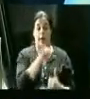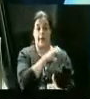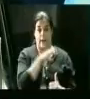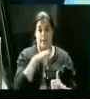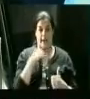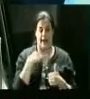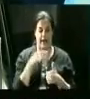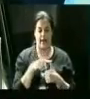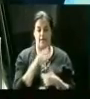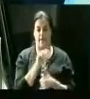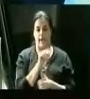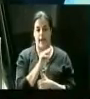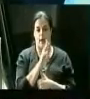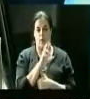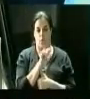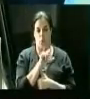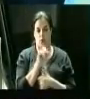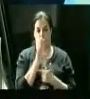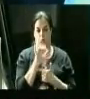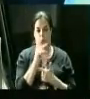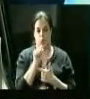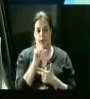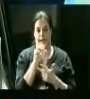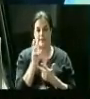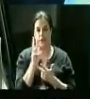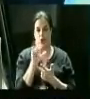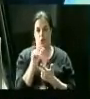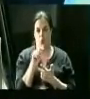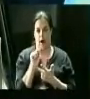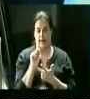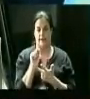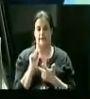consists of Amy Groves, Richard Griggs, and Dave Wright.